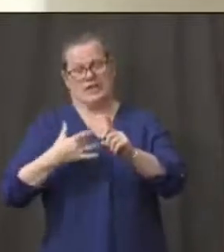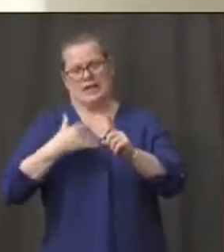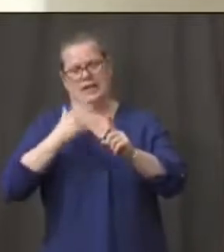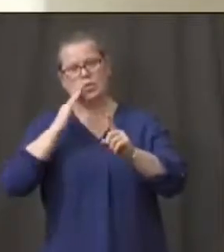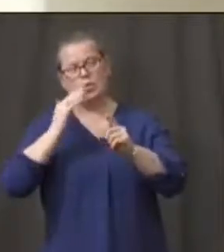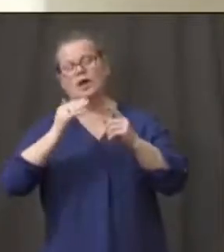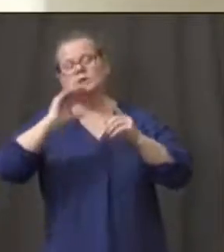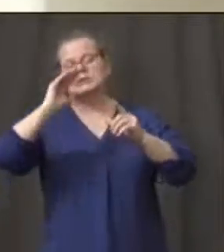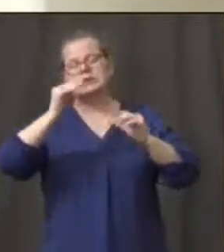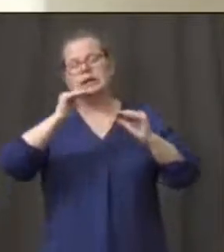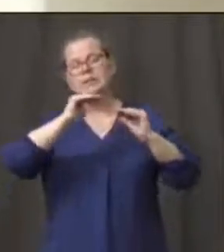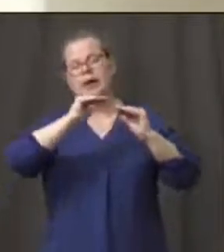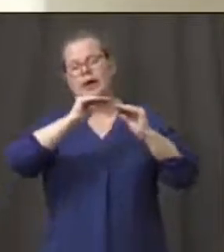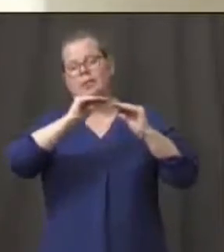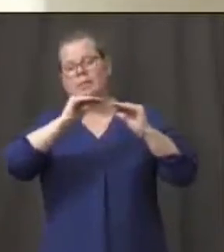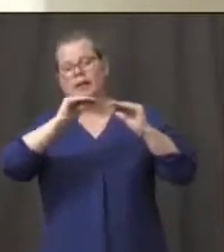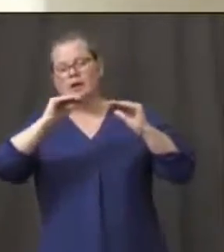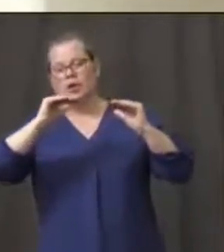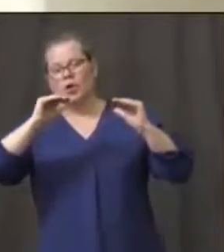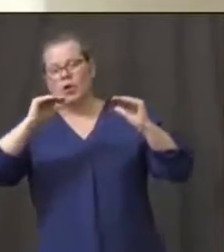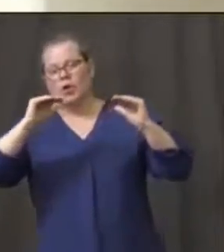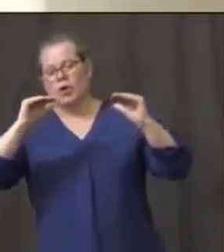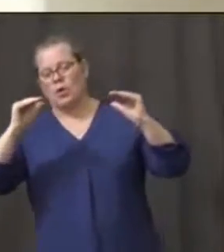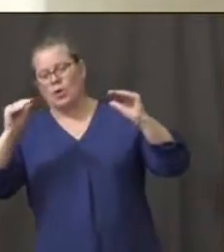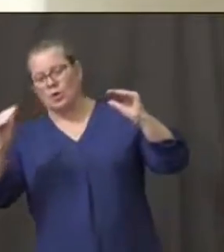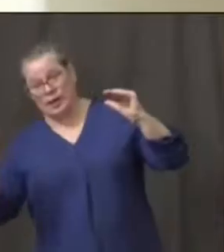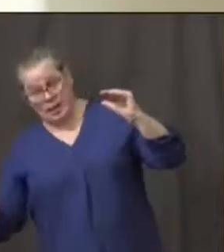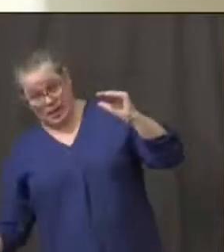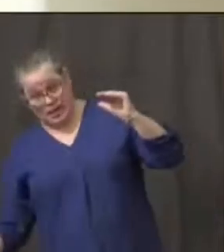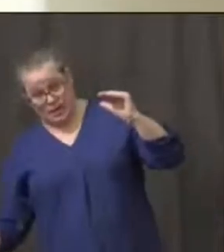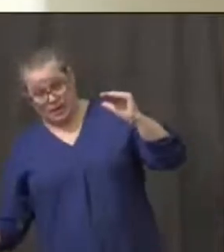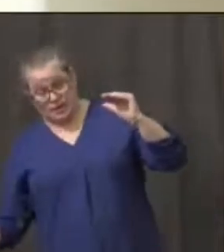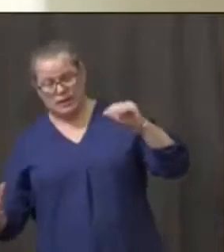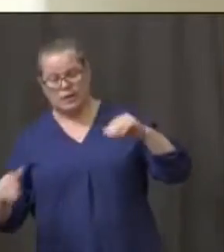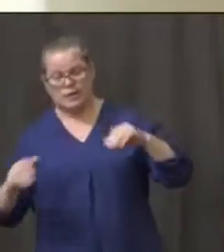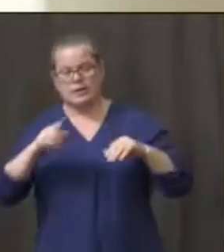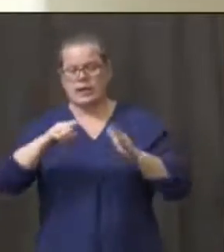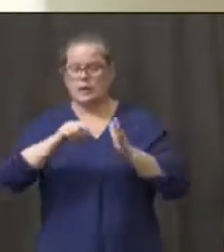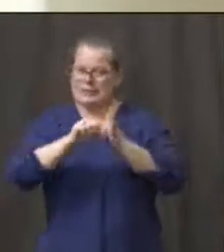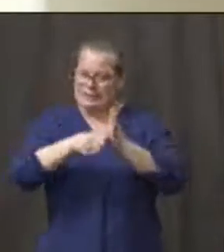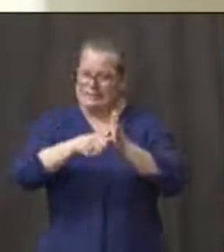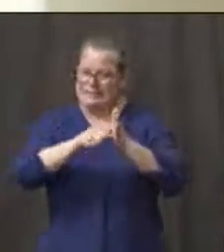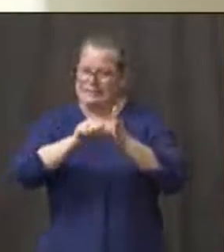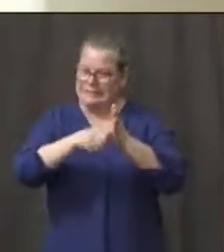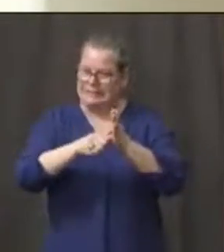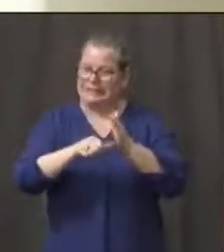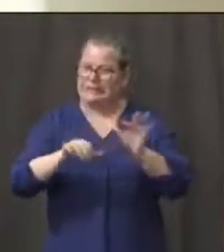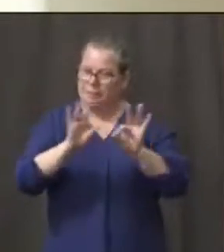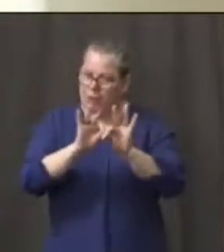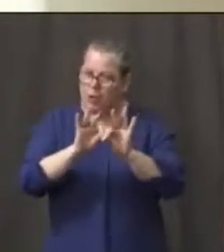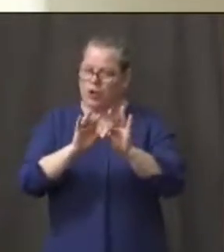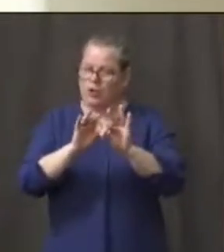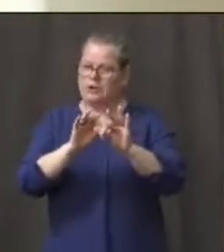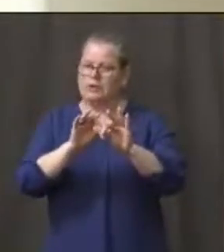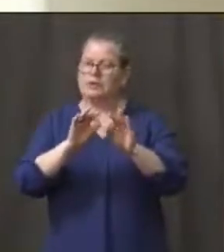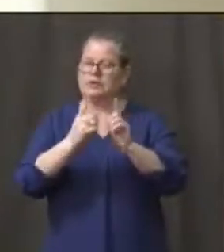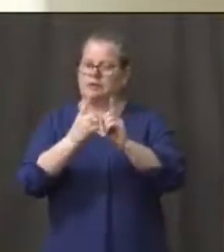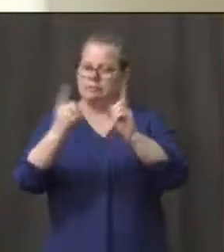decline. And they were stressing the need to keep the social